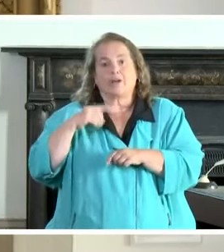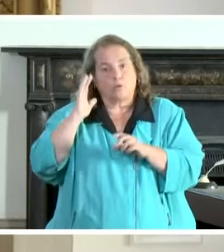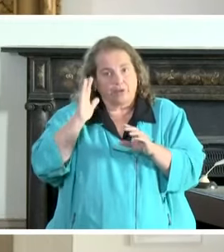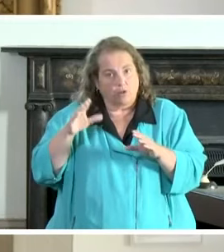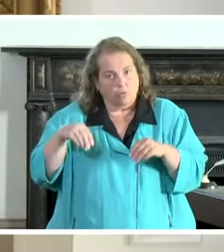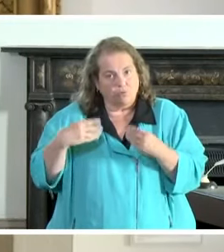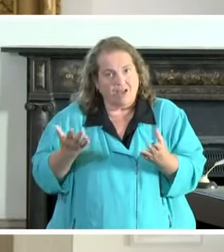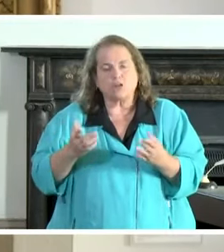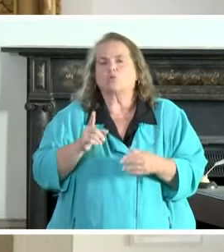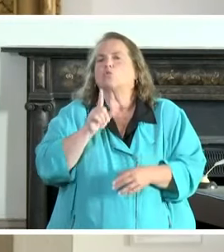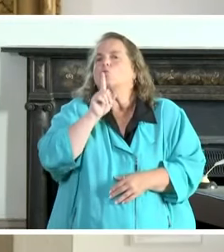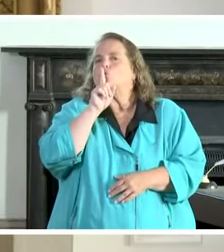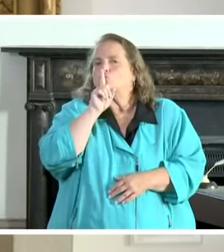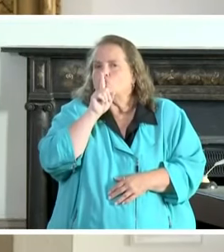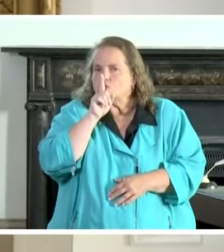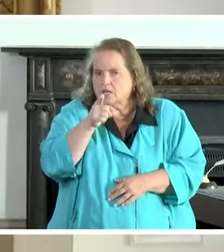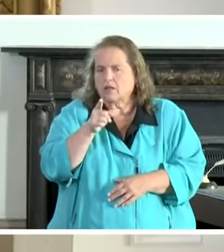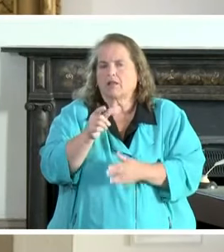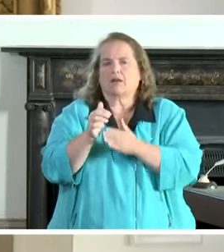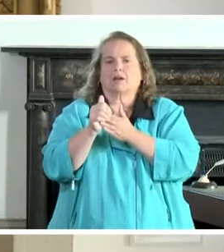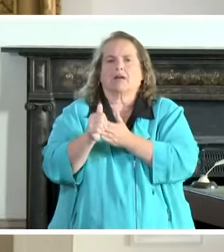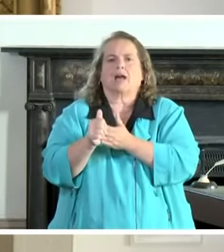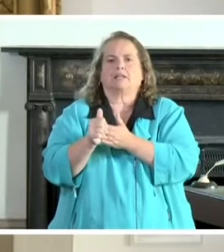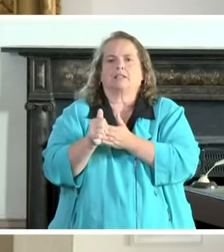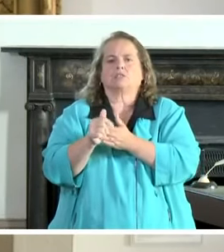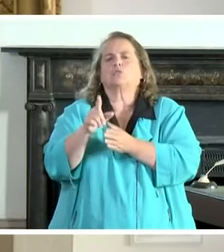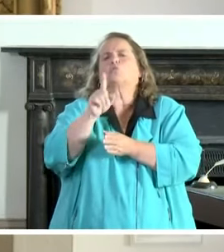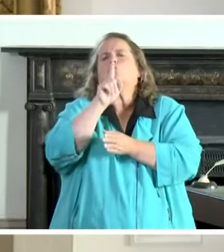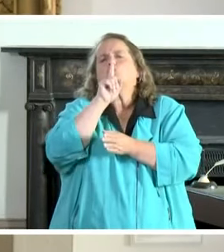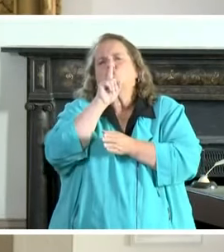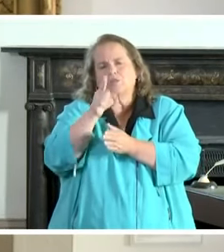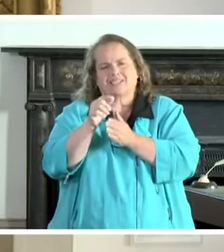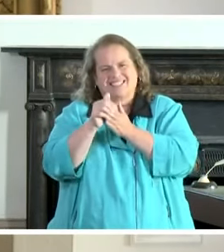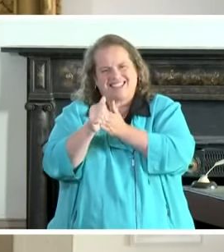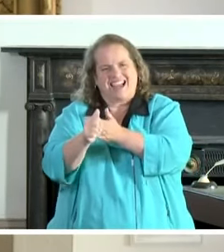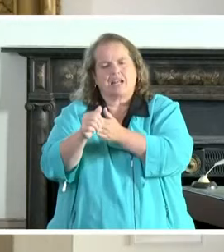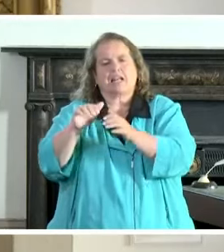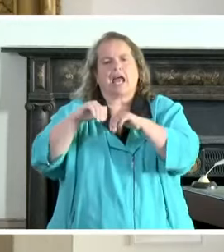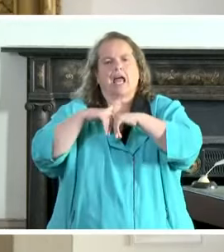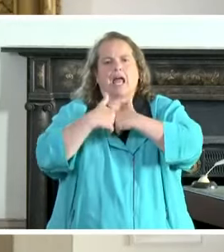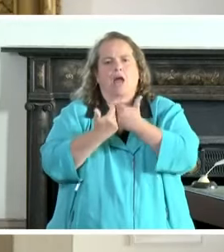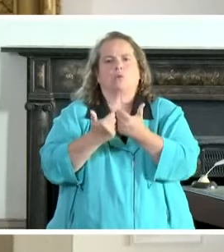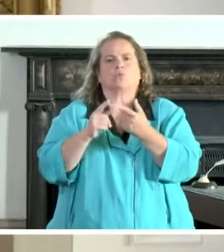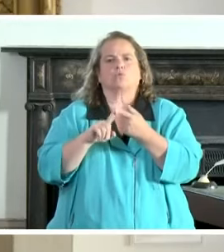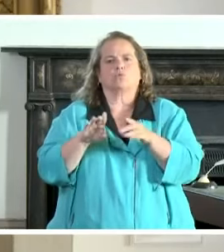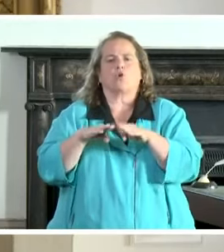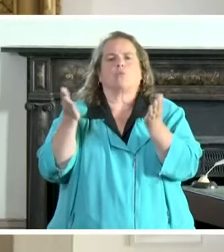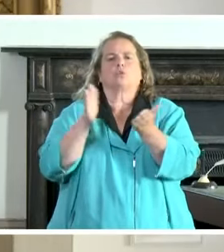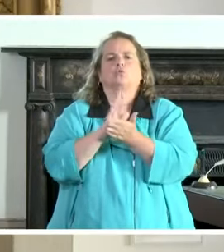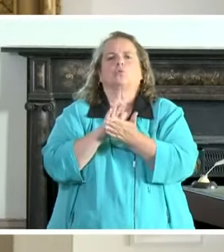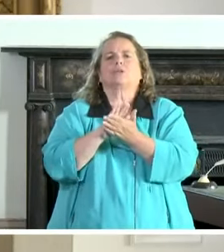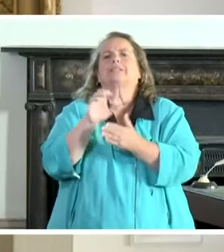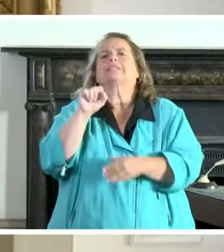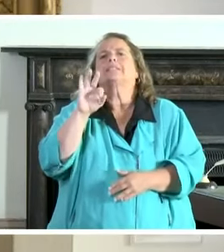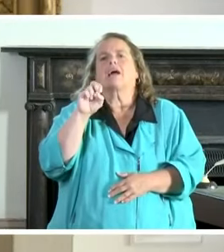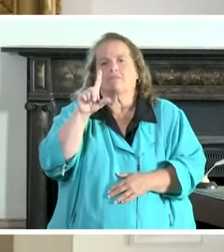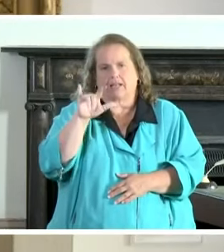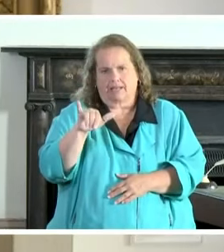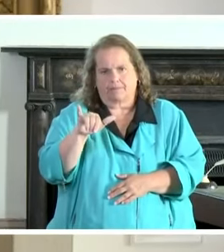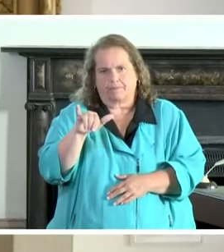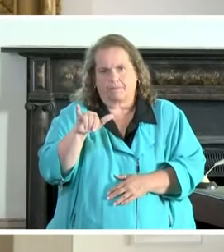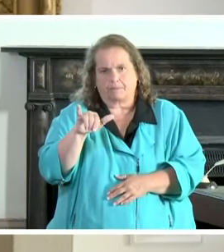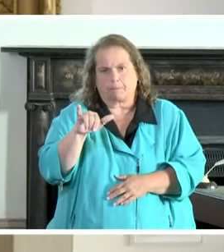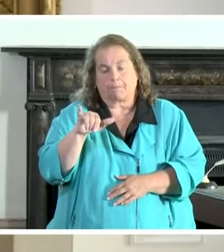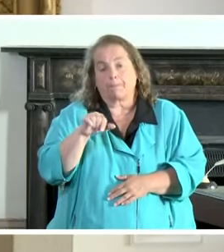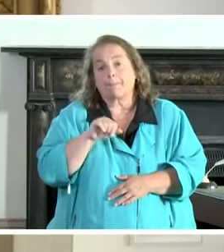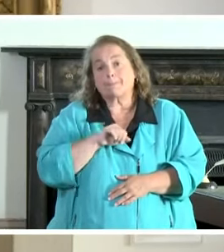real guidance real guidance on how to do this safely and you know there